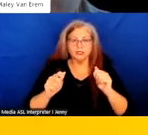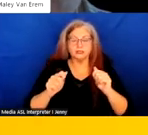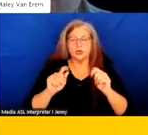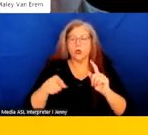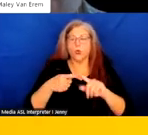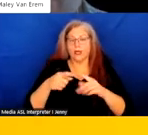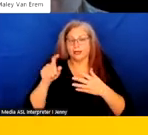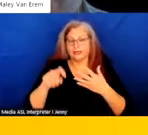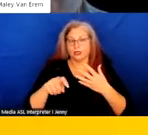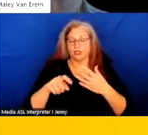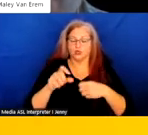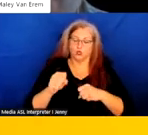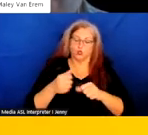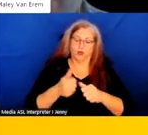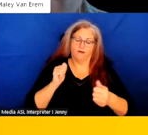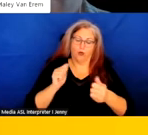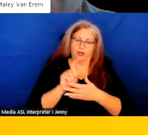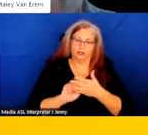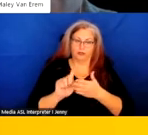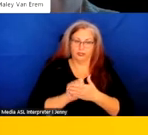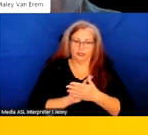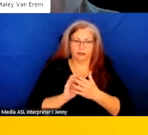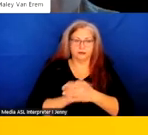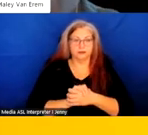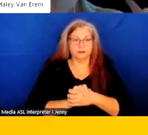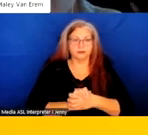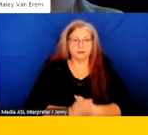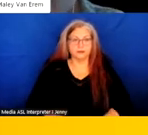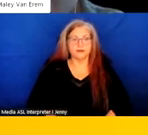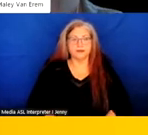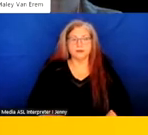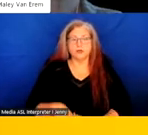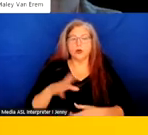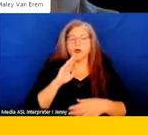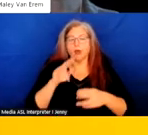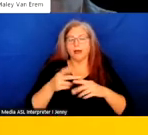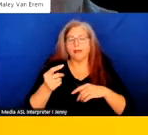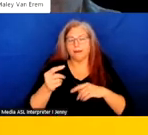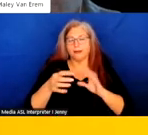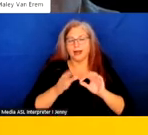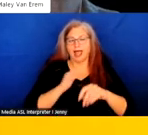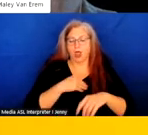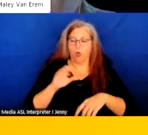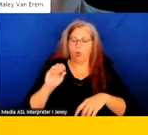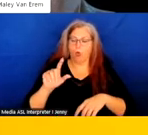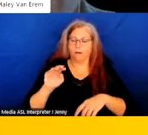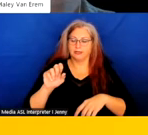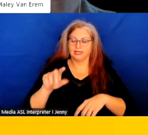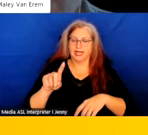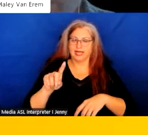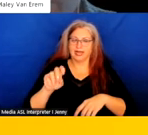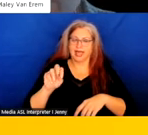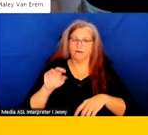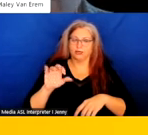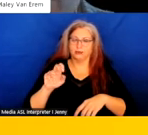necessary, to avoid discrimination. So I wanted to talk a little bit about our own set enforcement. I know some